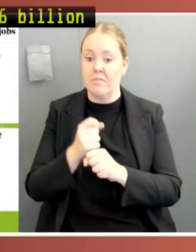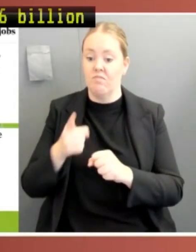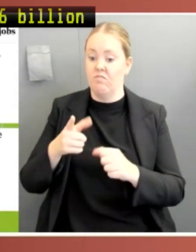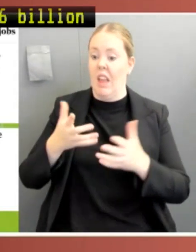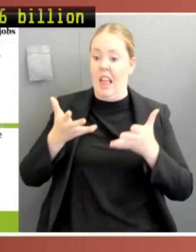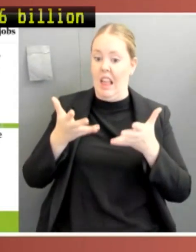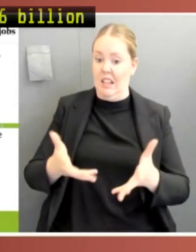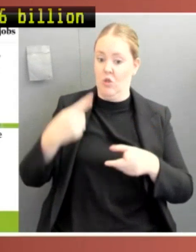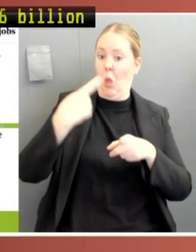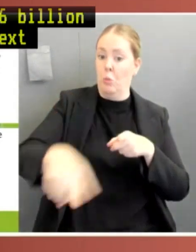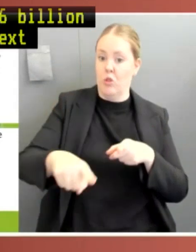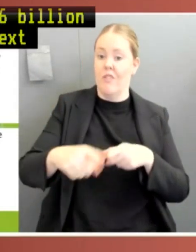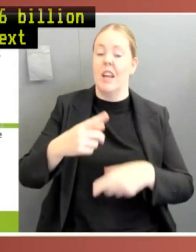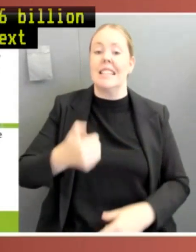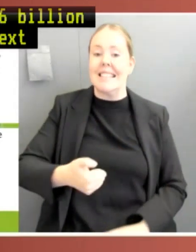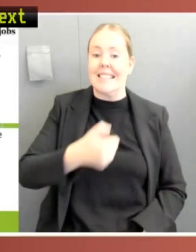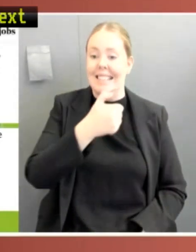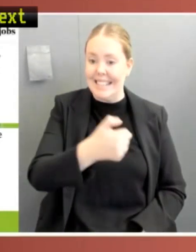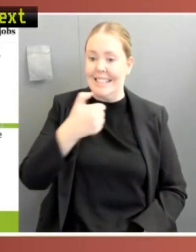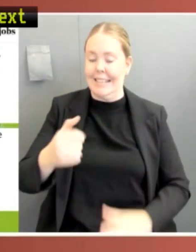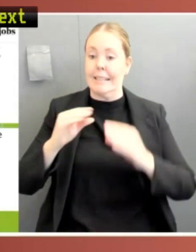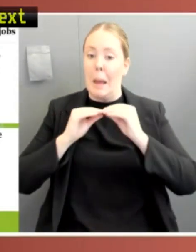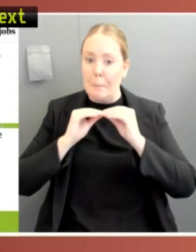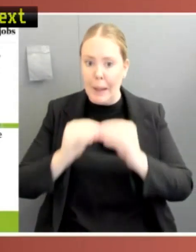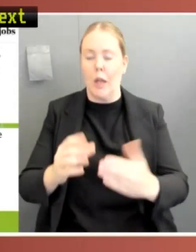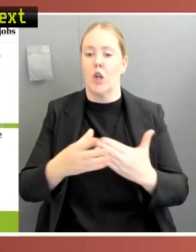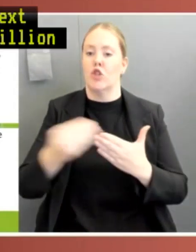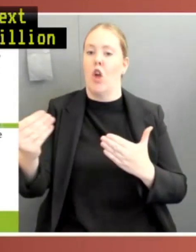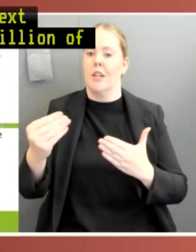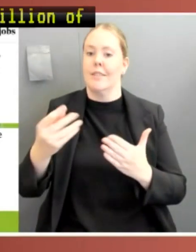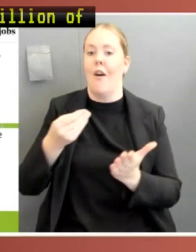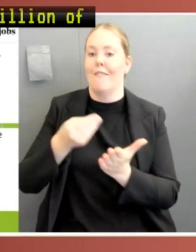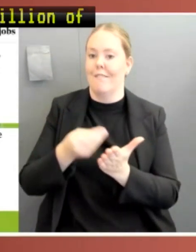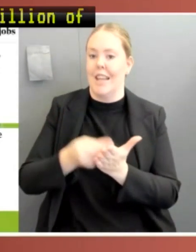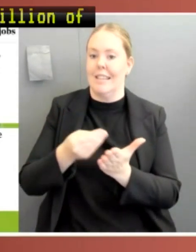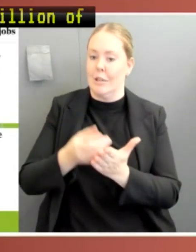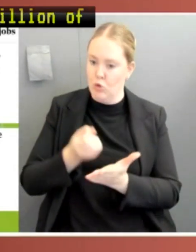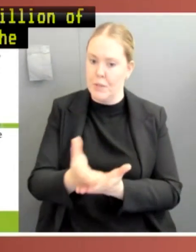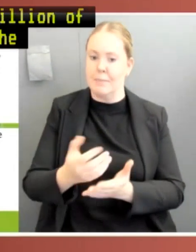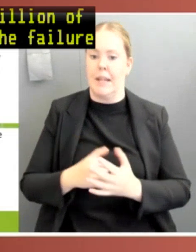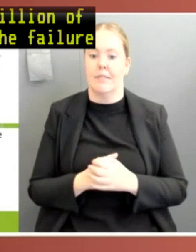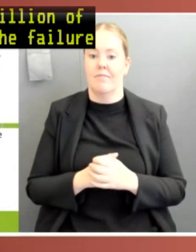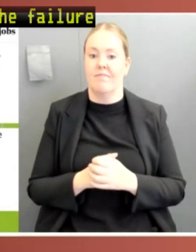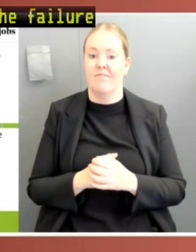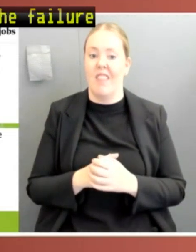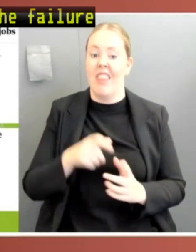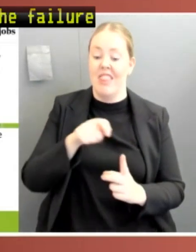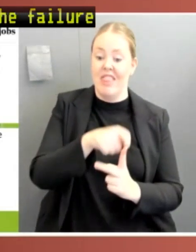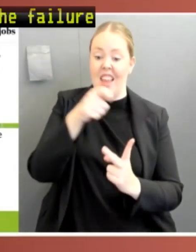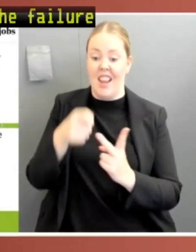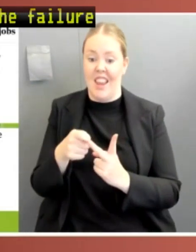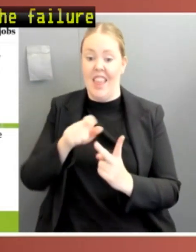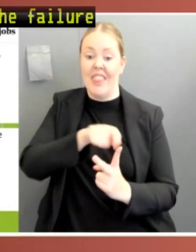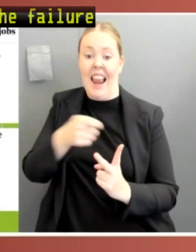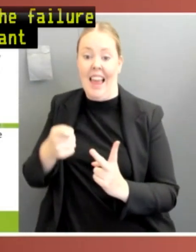130 billion dollars of spending was authorised. The failure to really sit regularly meant that these funding commitments did not receive appropriate debate